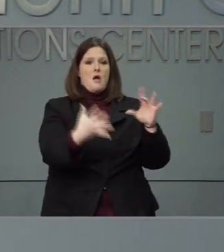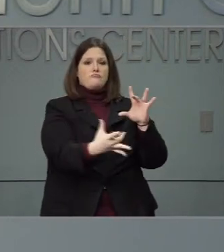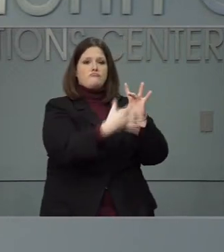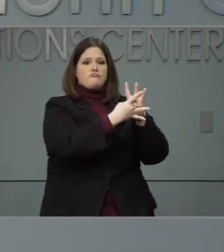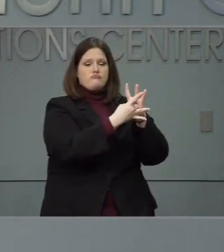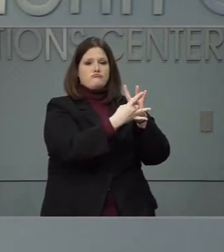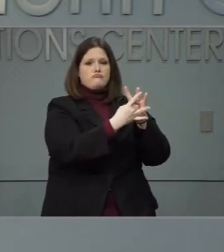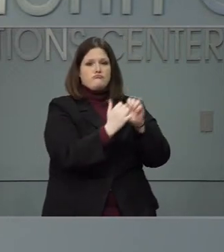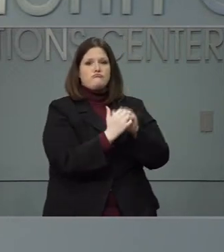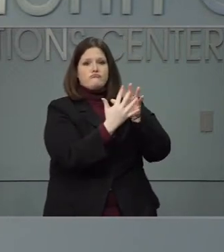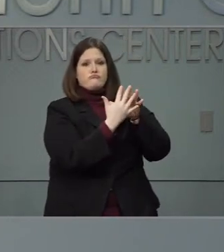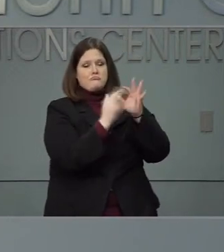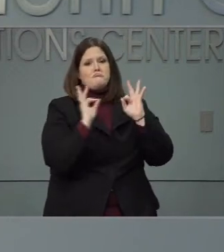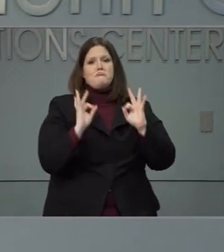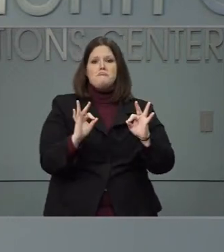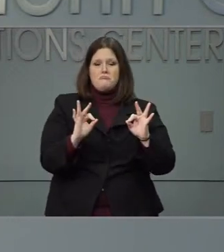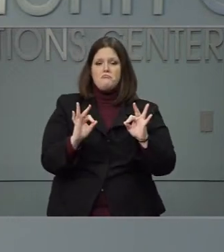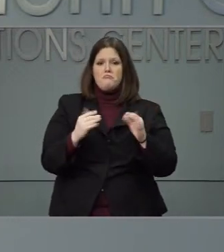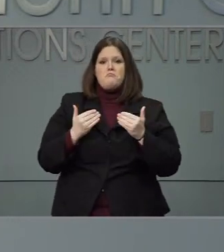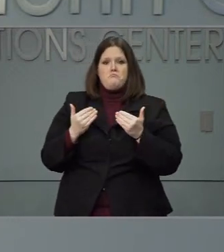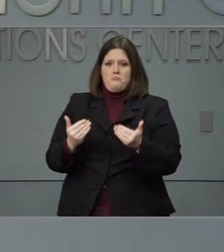I think we are reconnected.